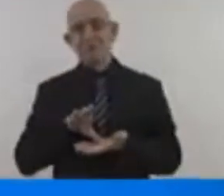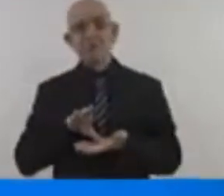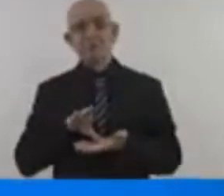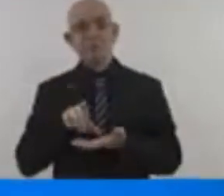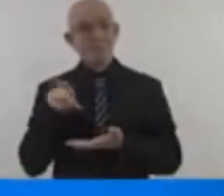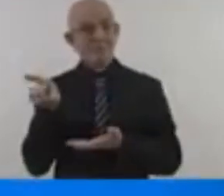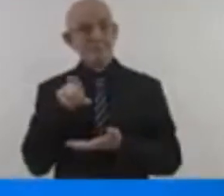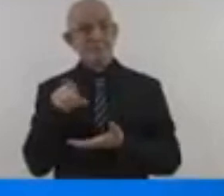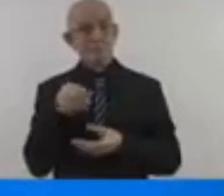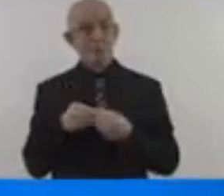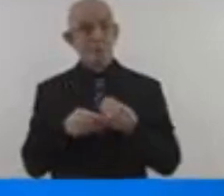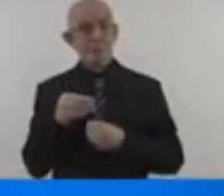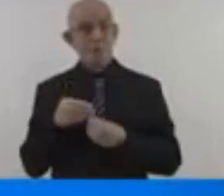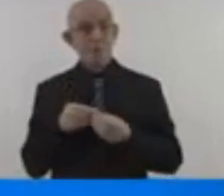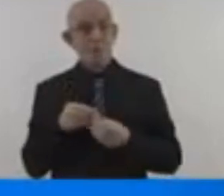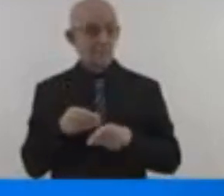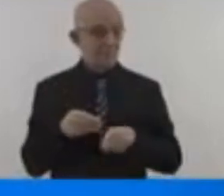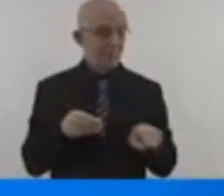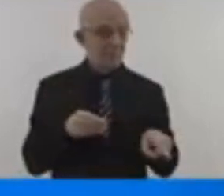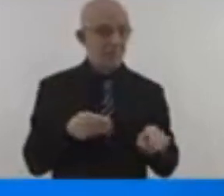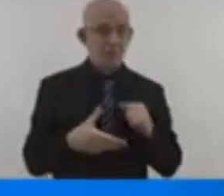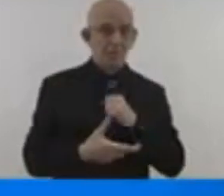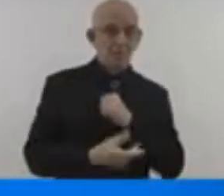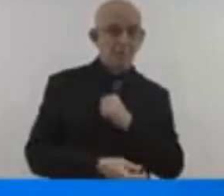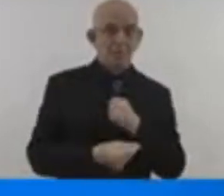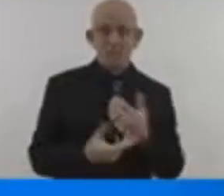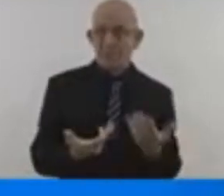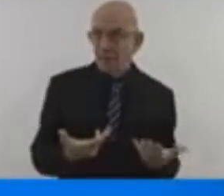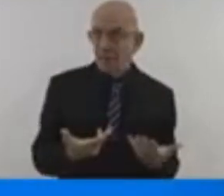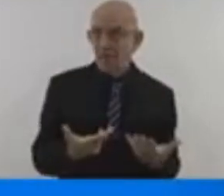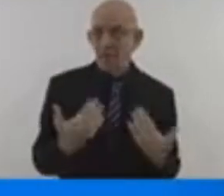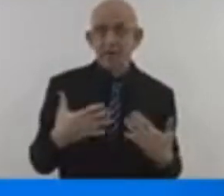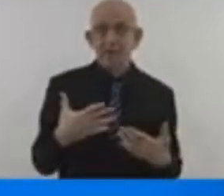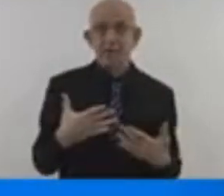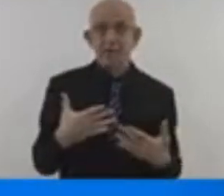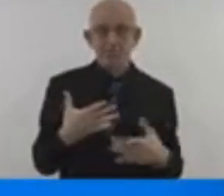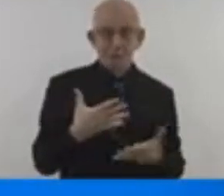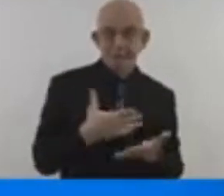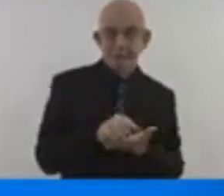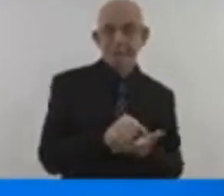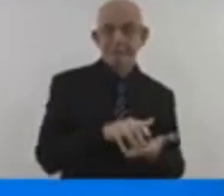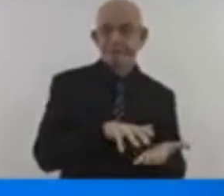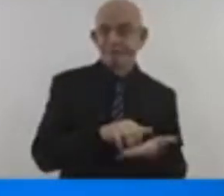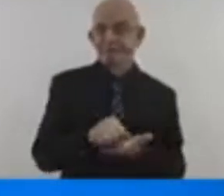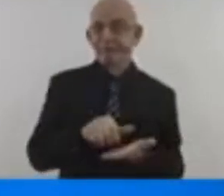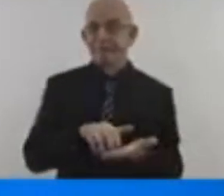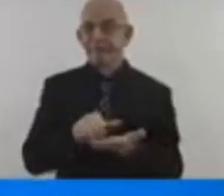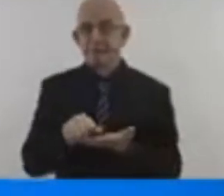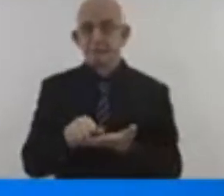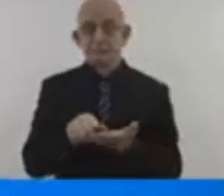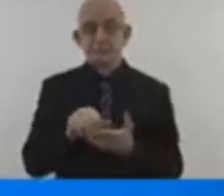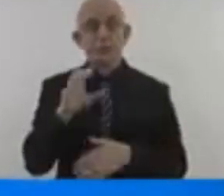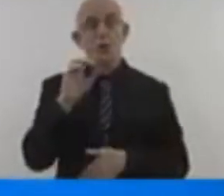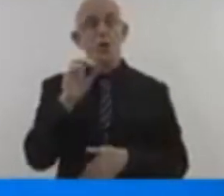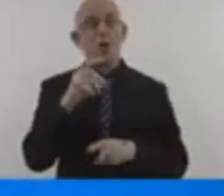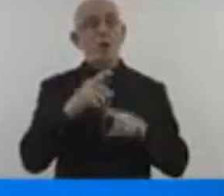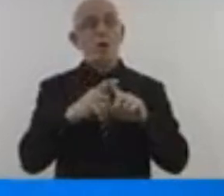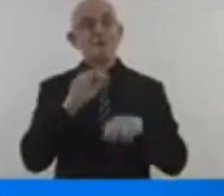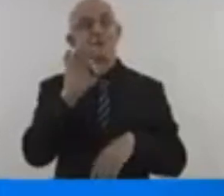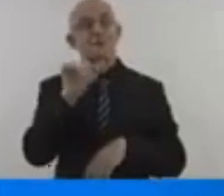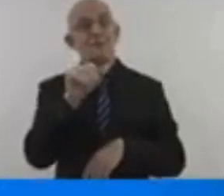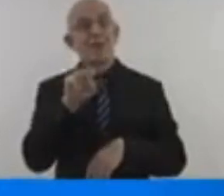person does in a lifetime. Now, unless emissions plummet and adaptation soars,